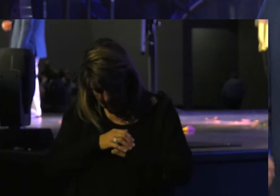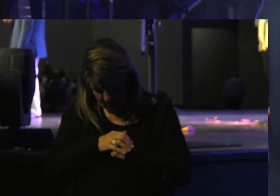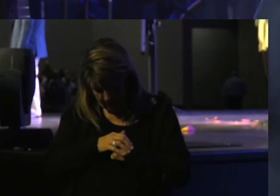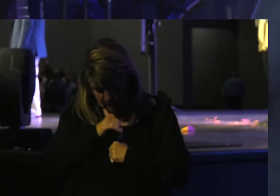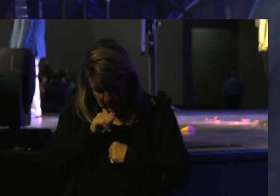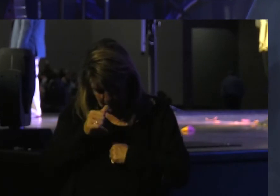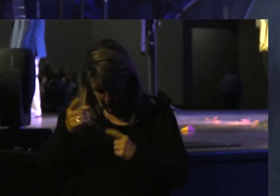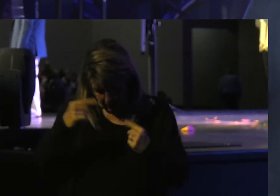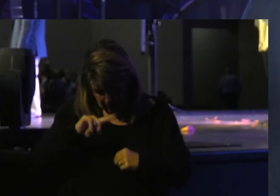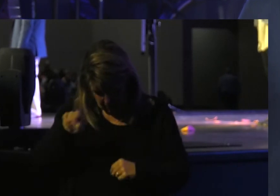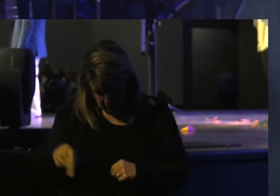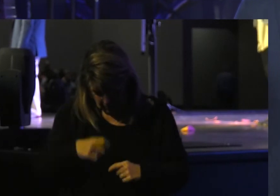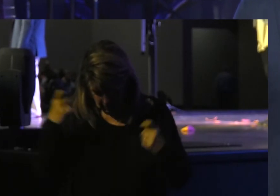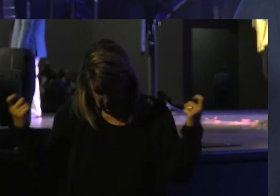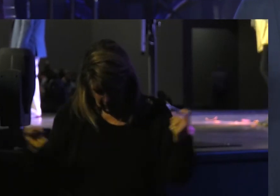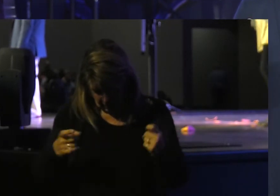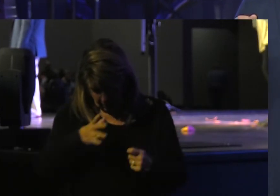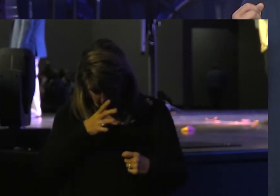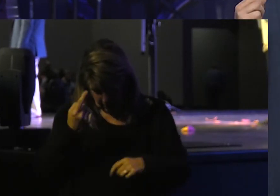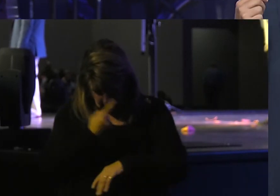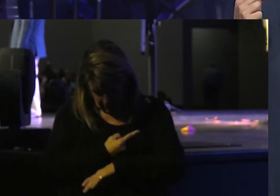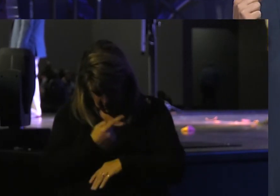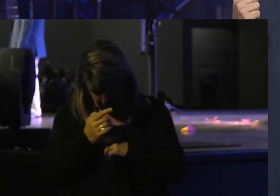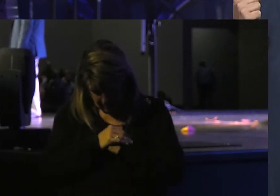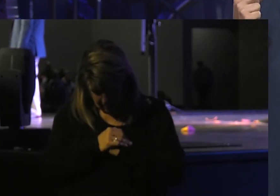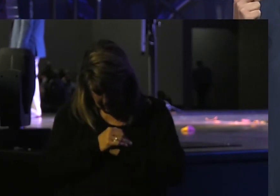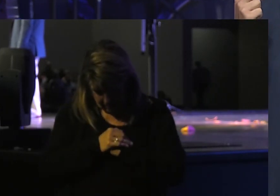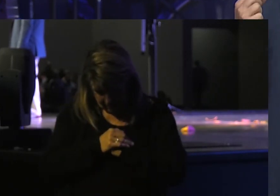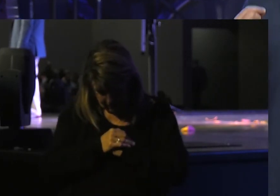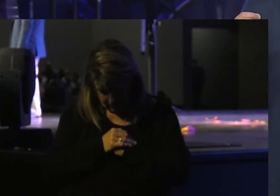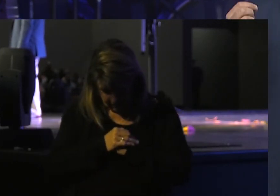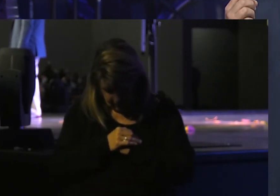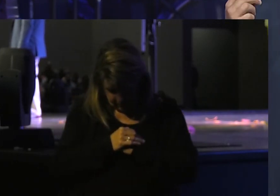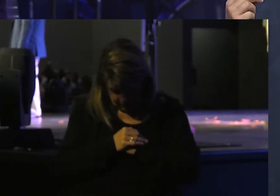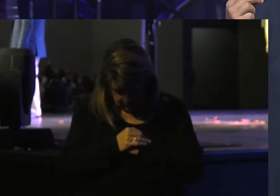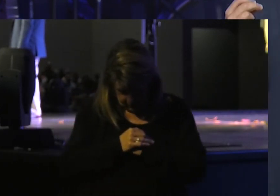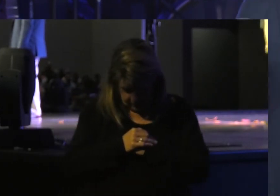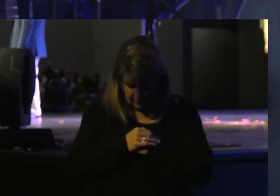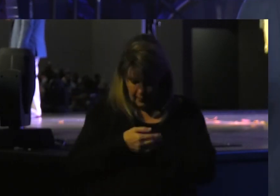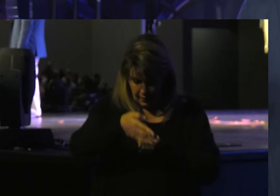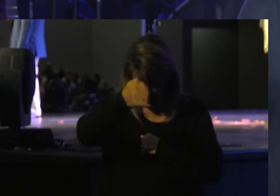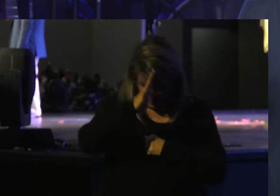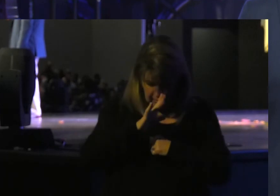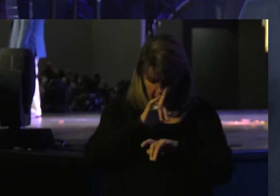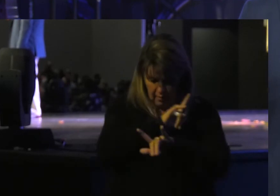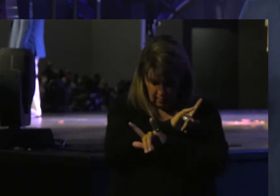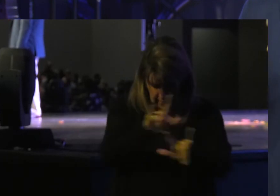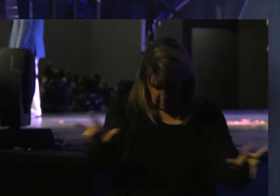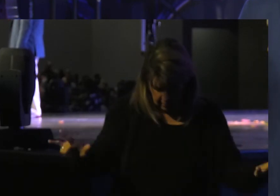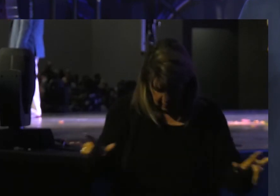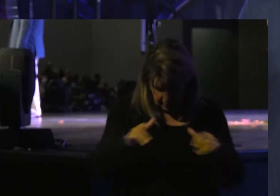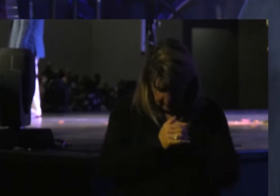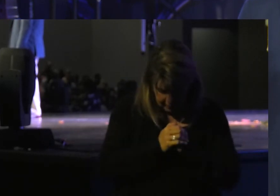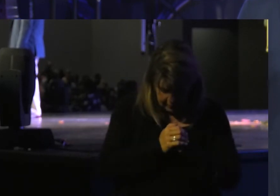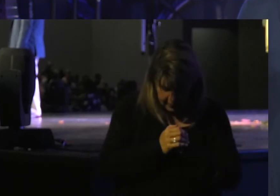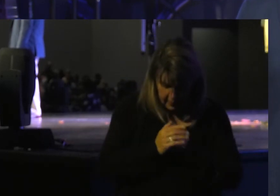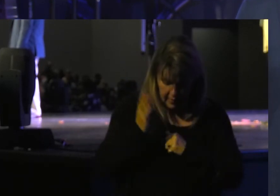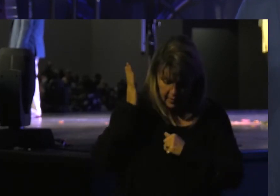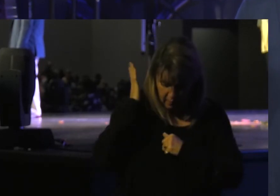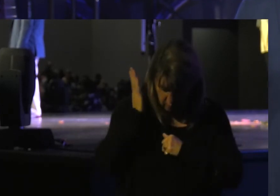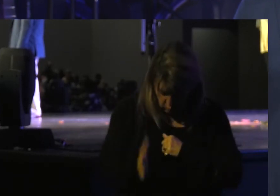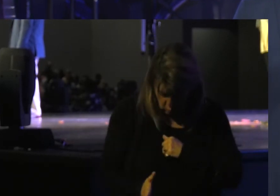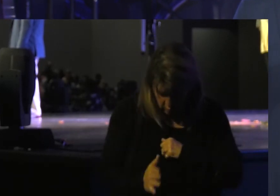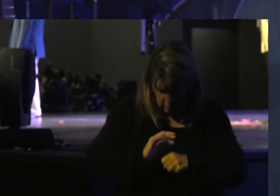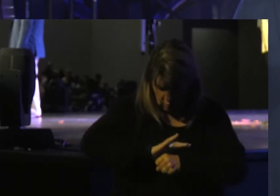Celebrate Mother's Day You Came For A Word From God Here It Is He Loves You He Will